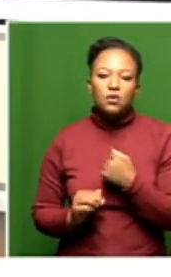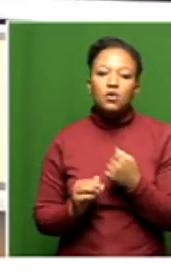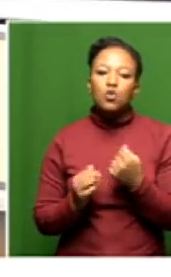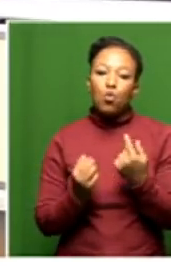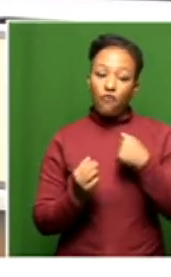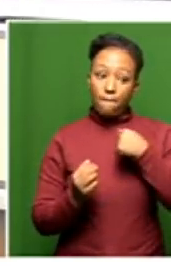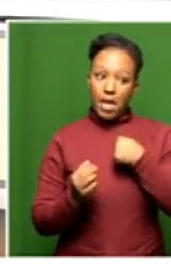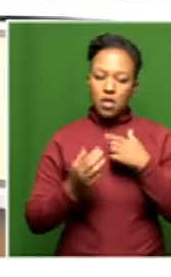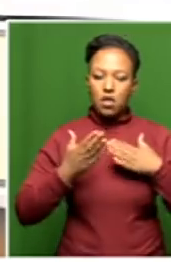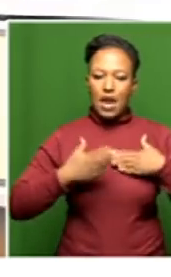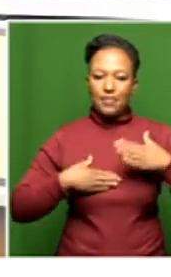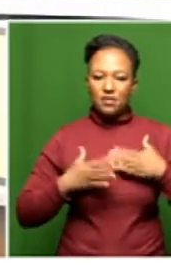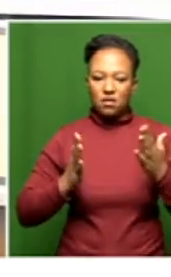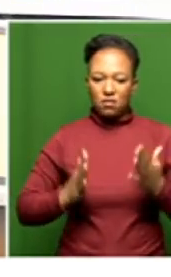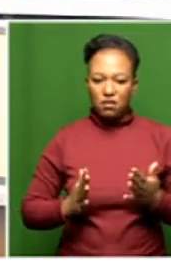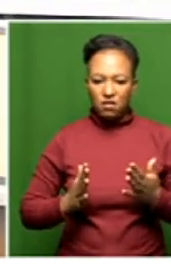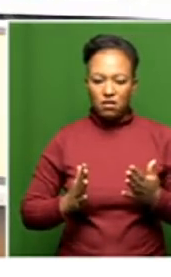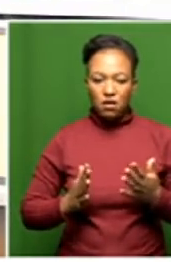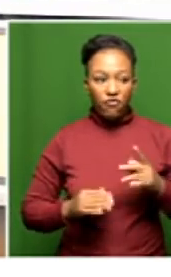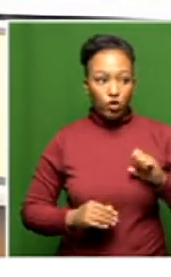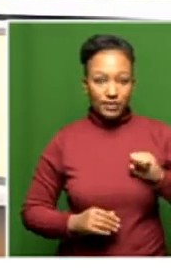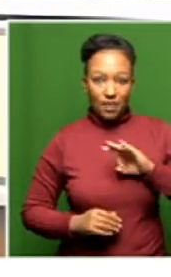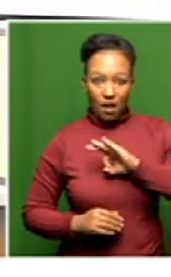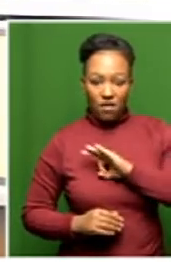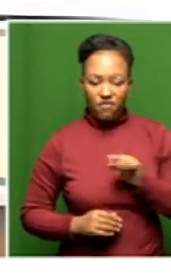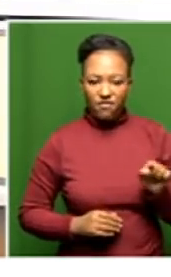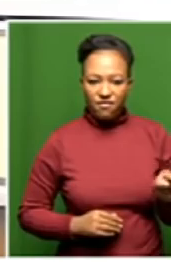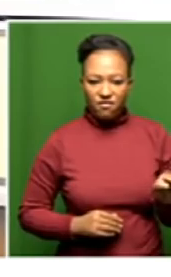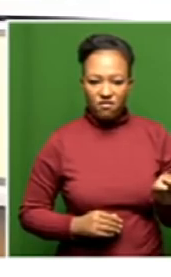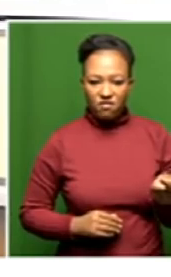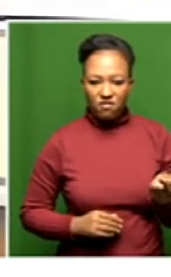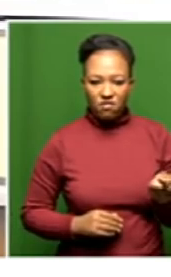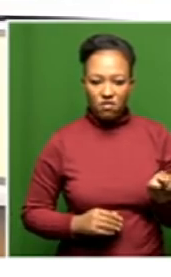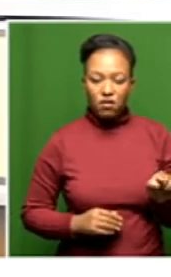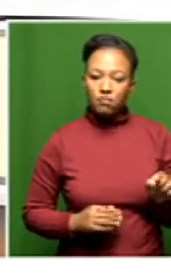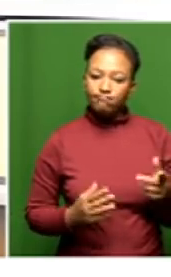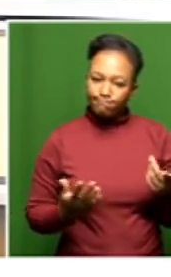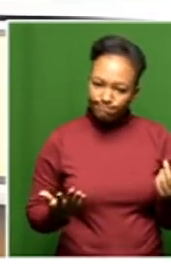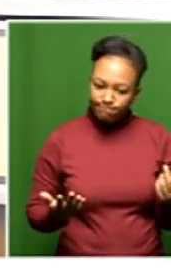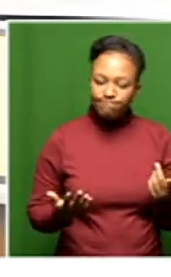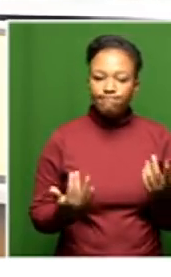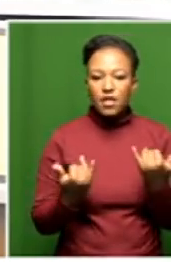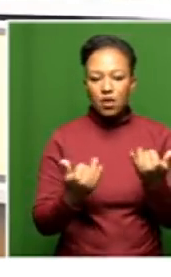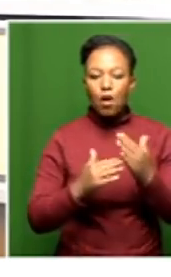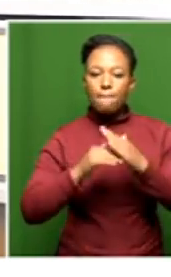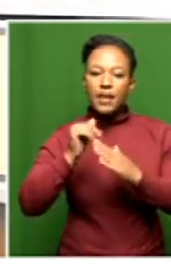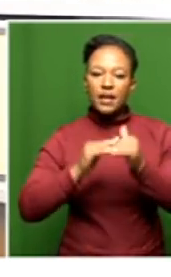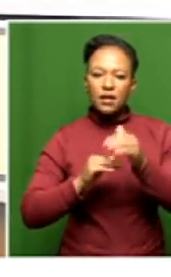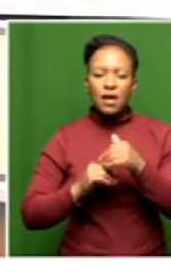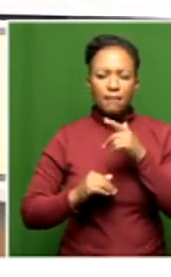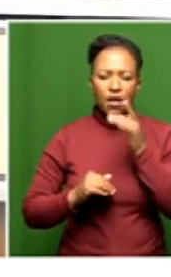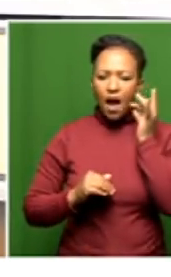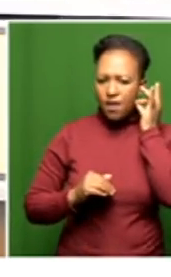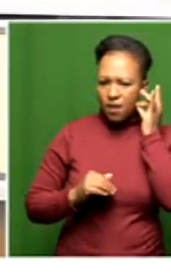administrators when it came to the staff it comes back to the fact that it is the building. I hear you